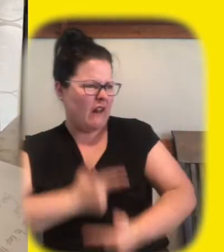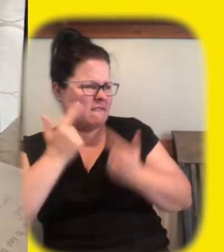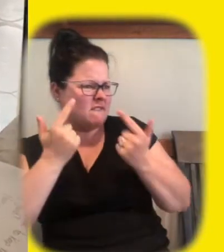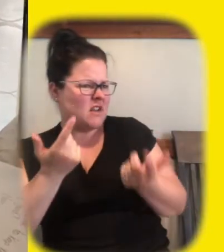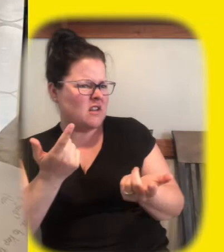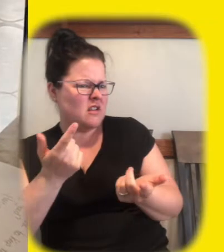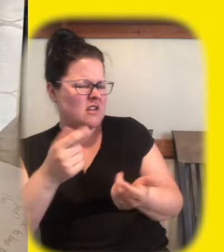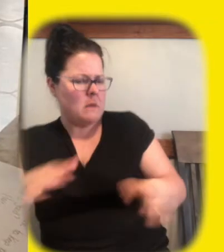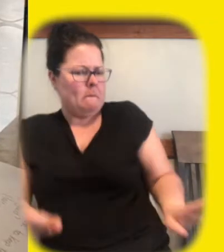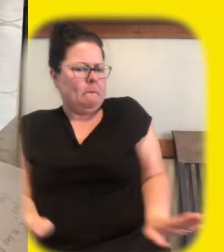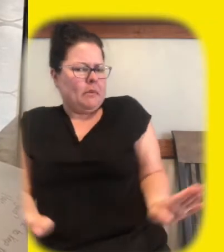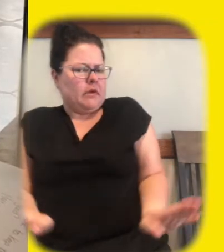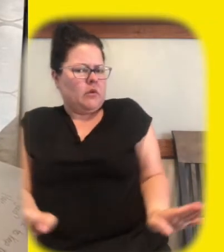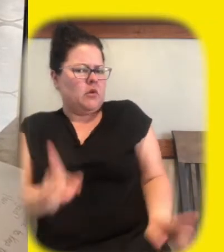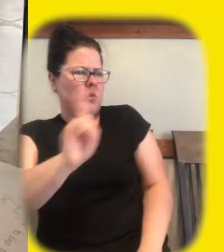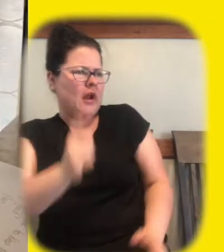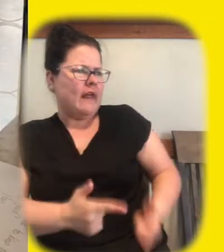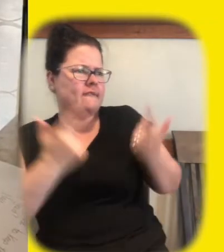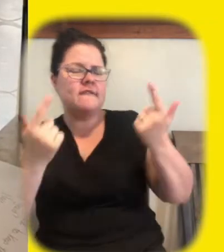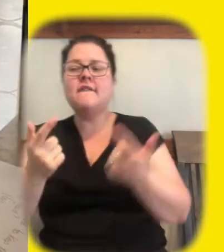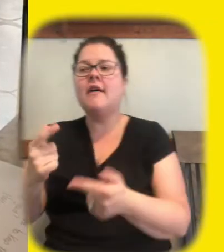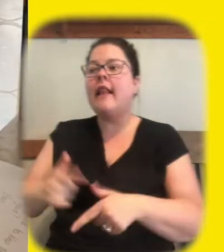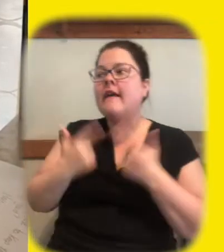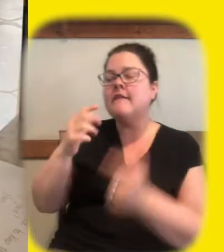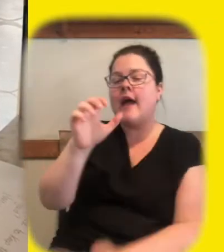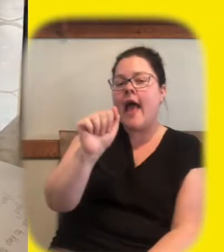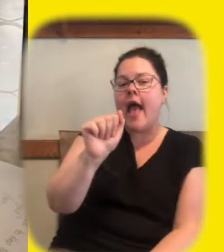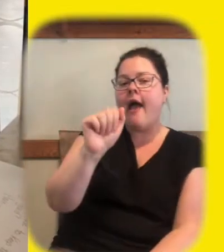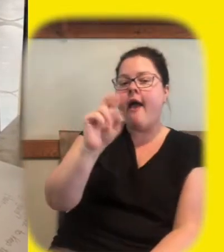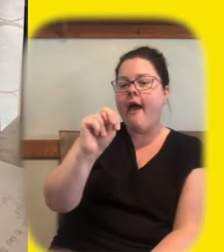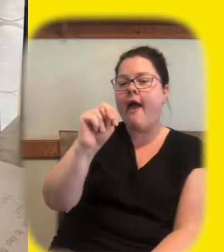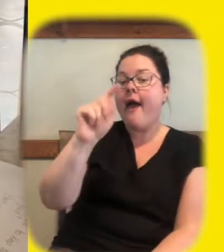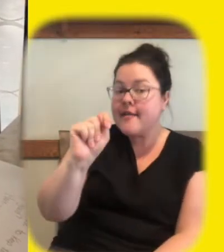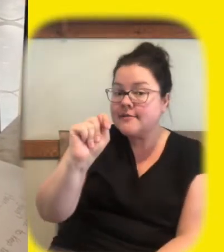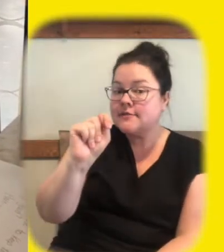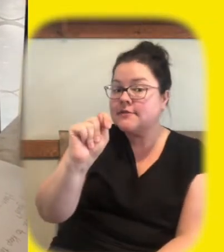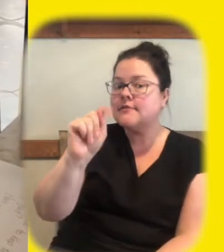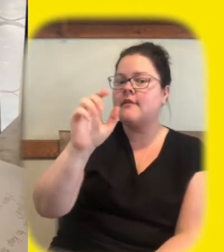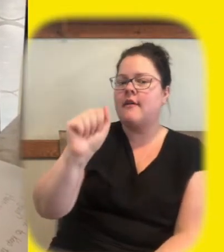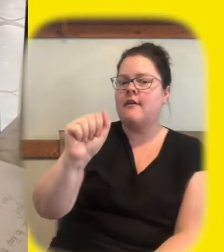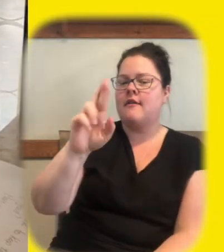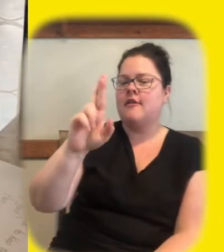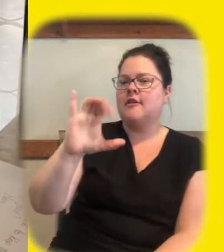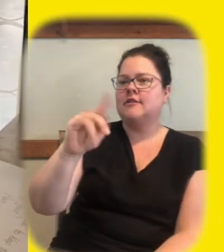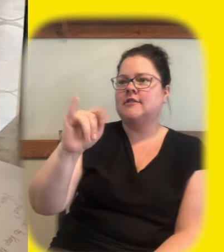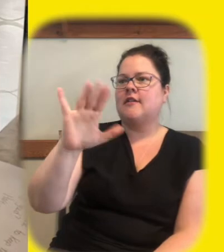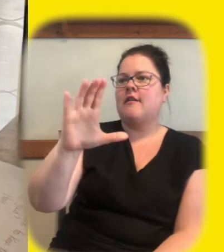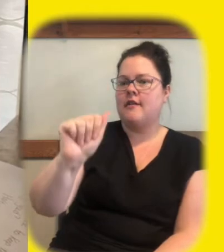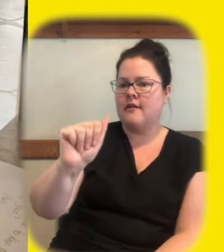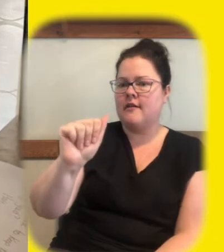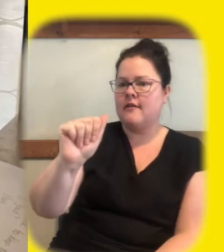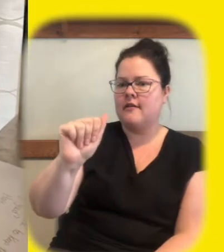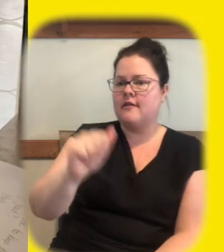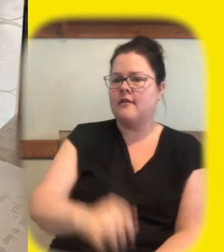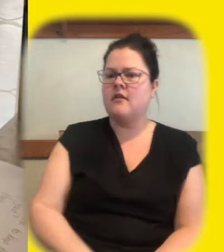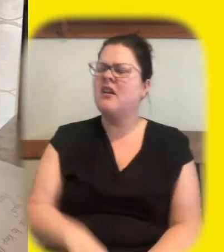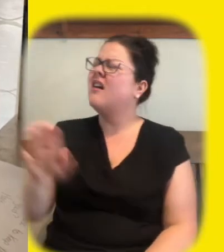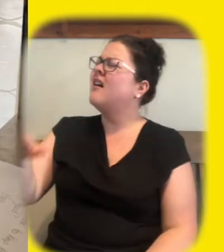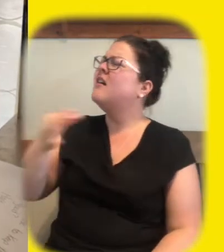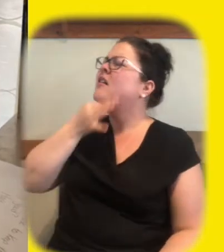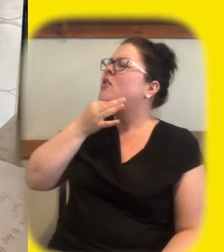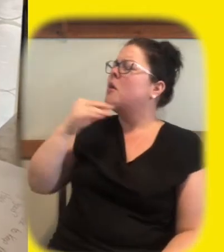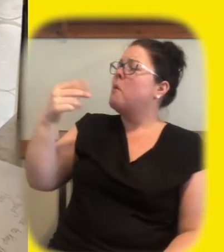where do they live live they live in oh yes do polar ants